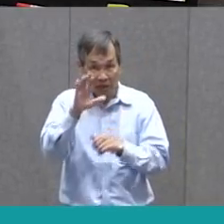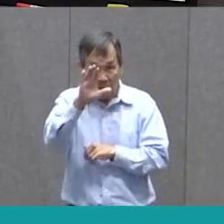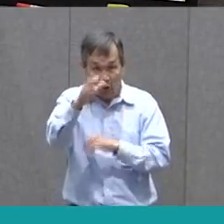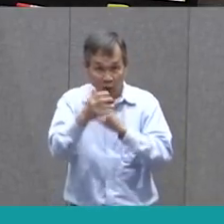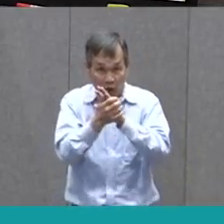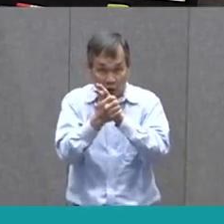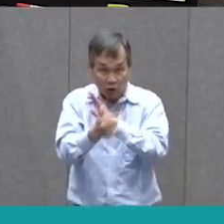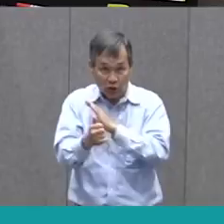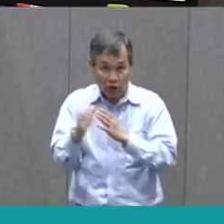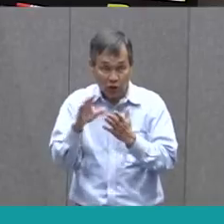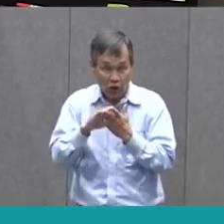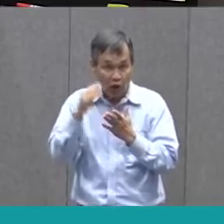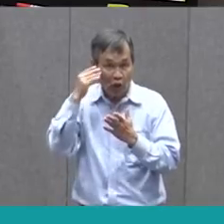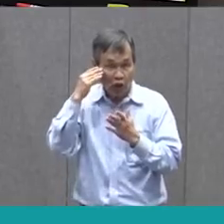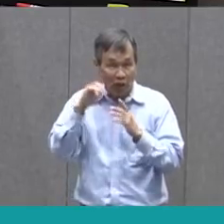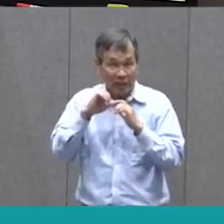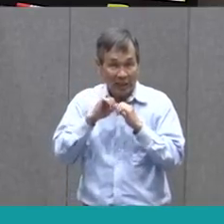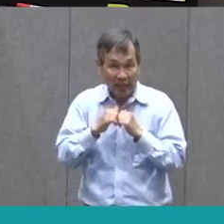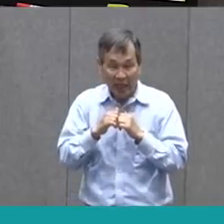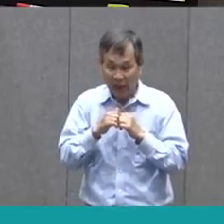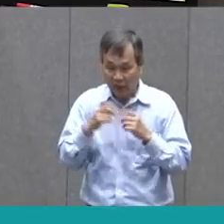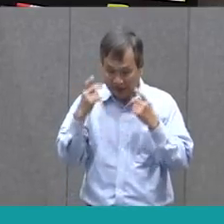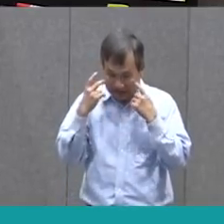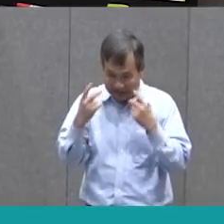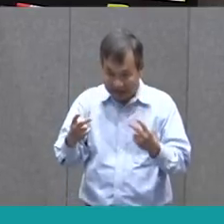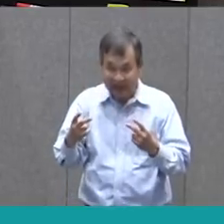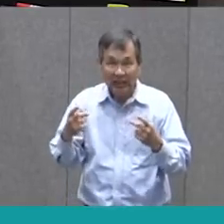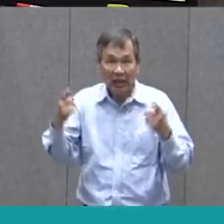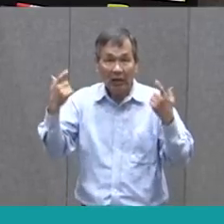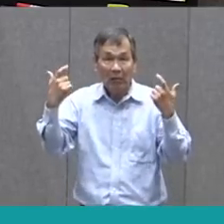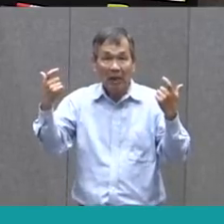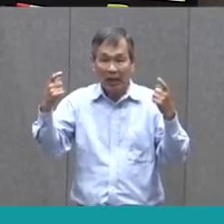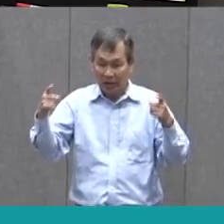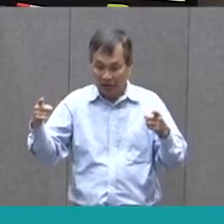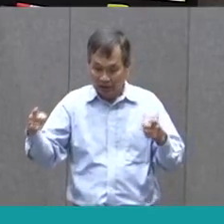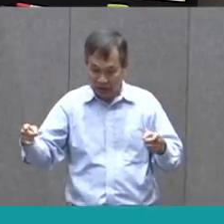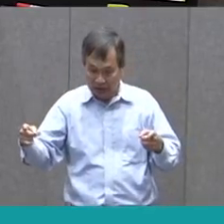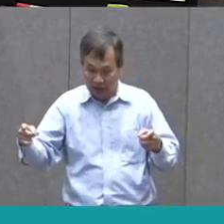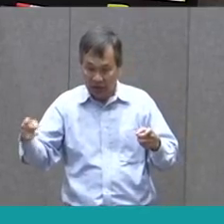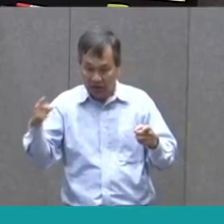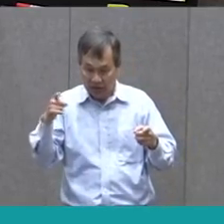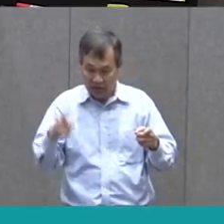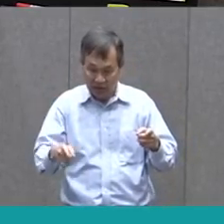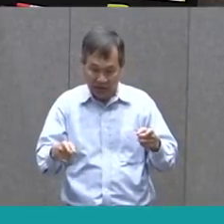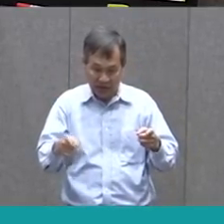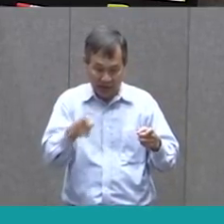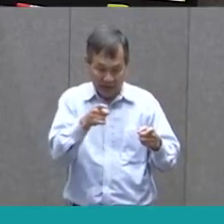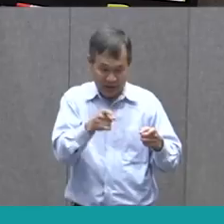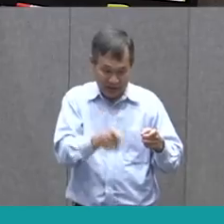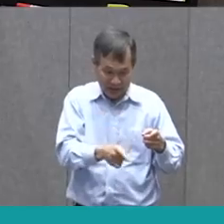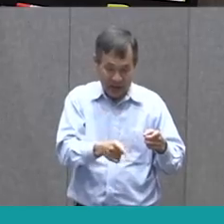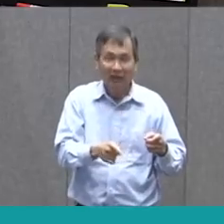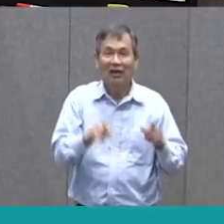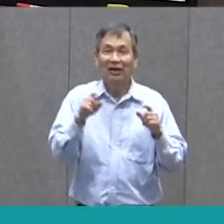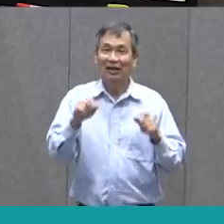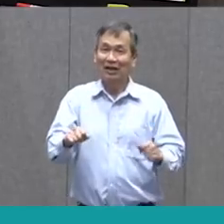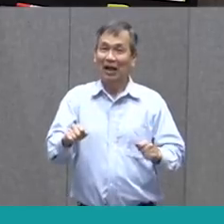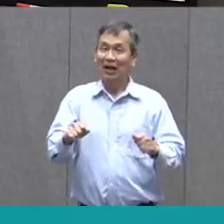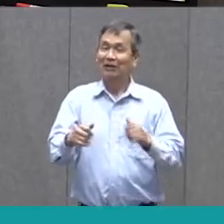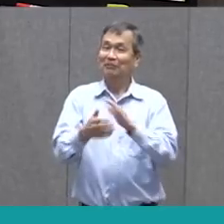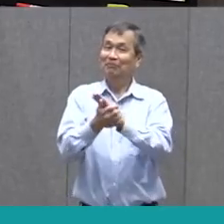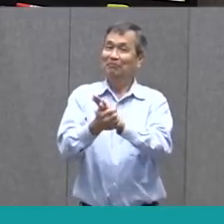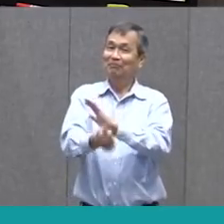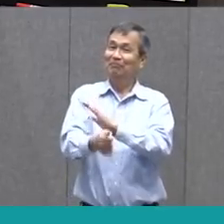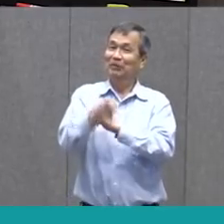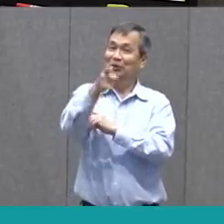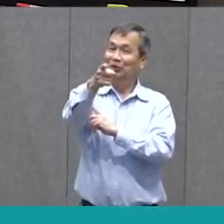as a reader can help you attack really big words, and you already know how to do that. You just need to put those skills together. So that's